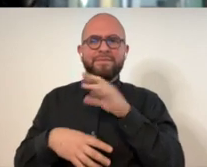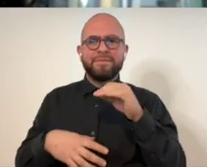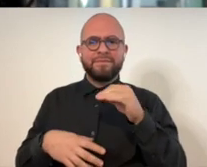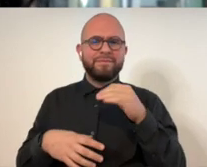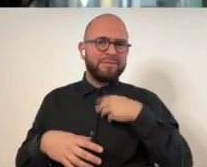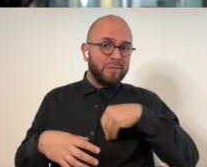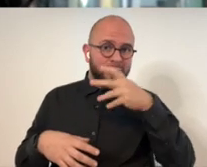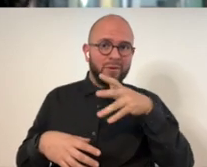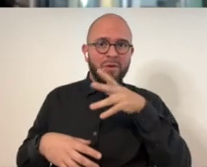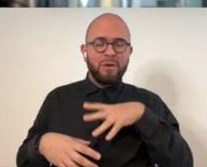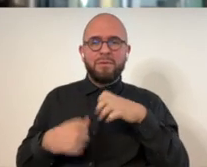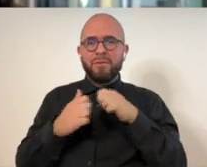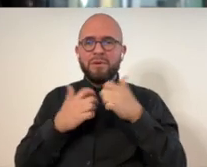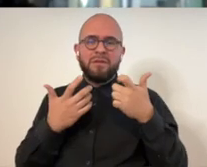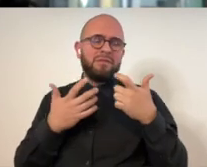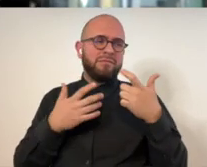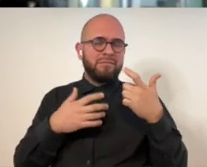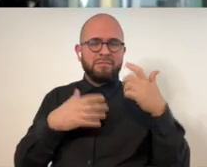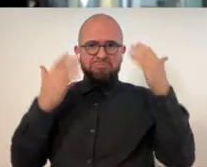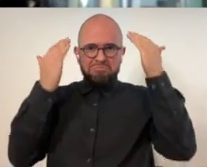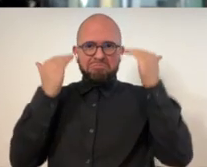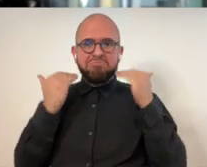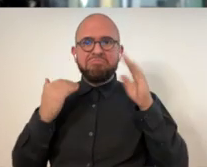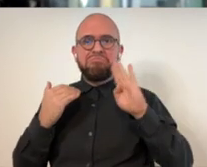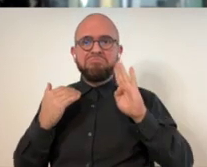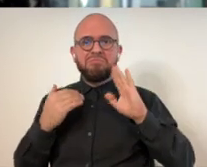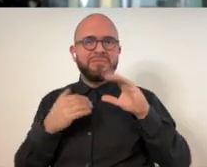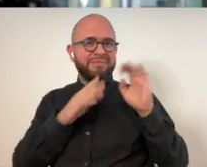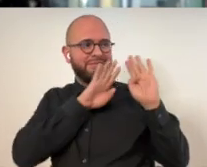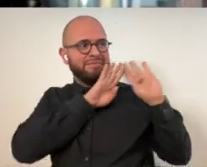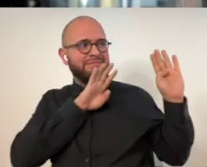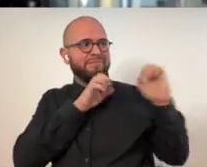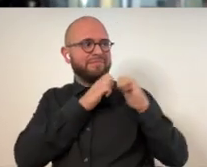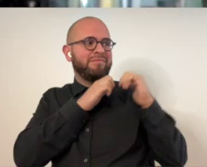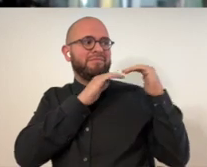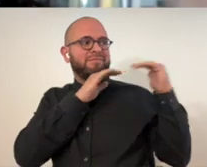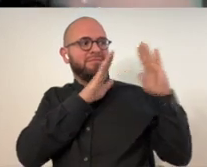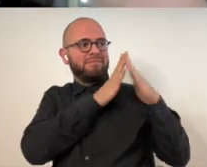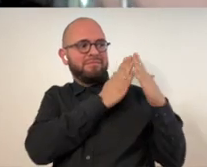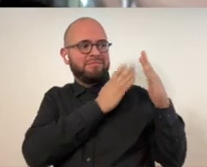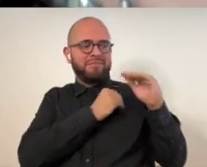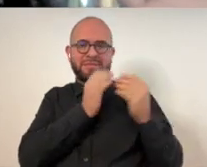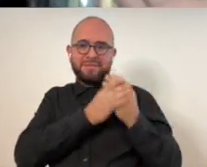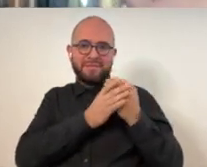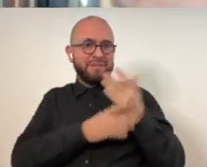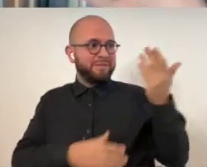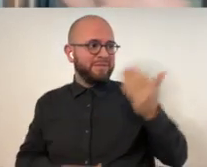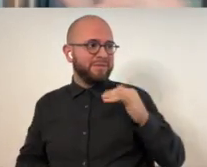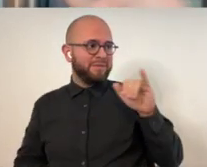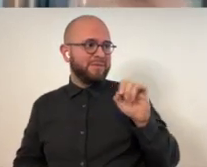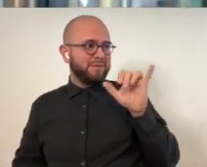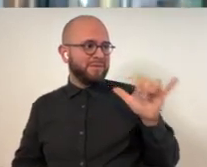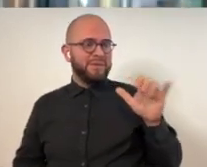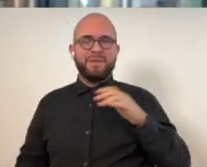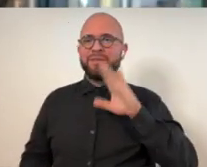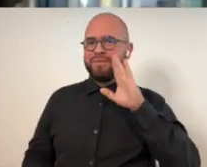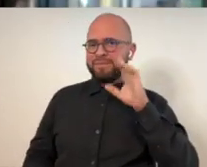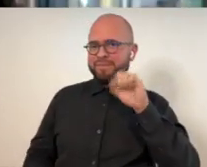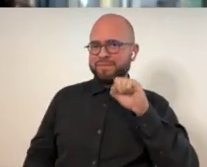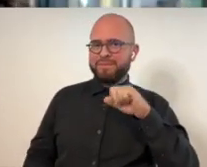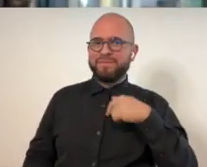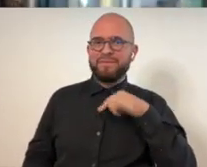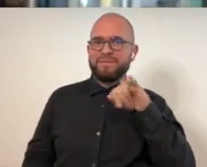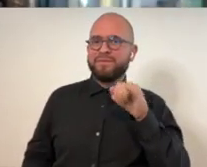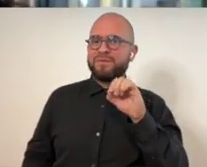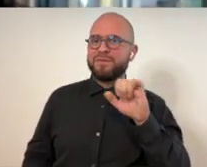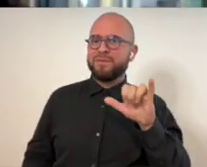I am a middle-aged Caucasian woman with brown hair in front of a full bookshelf with some art and some plants. And